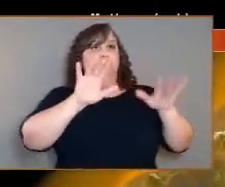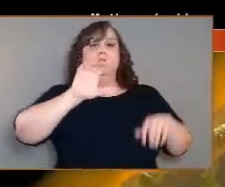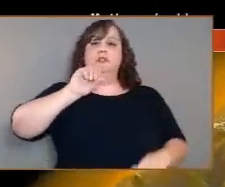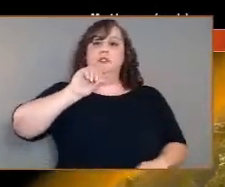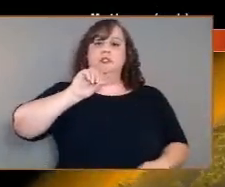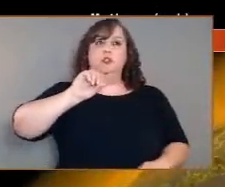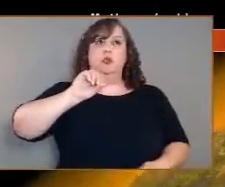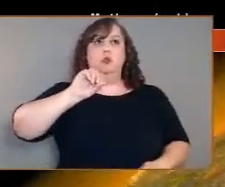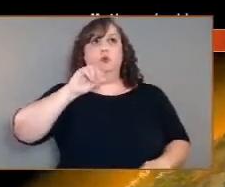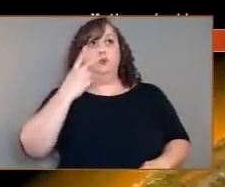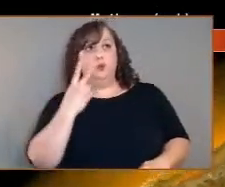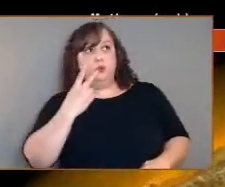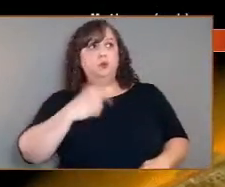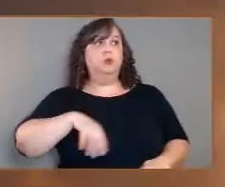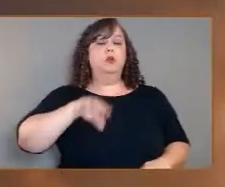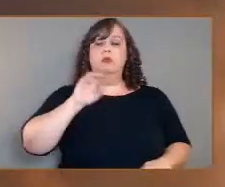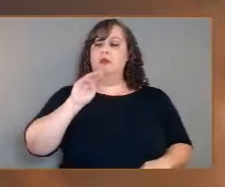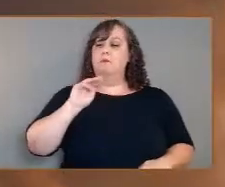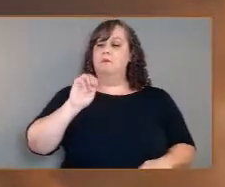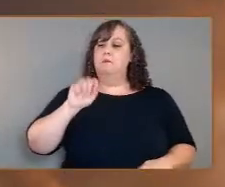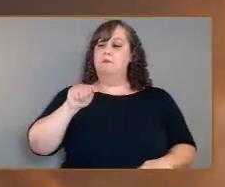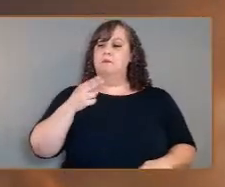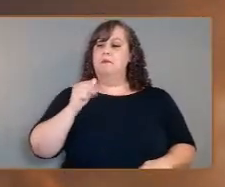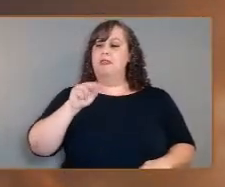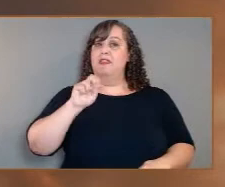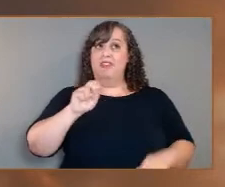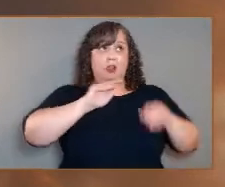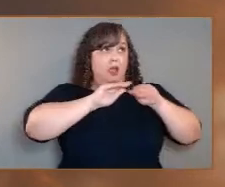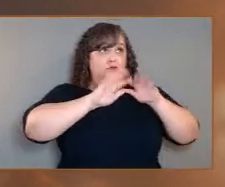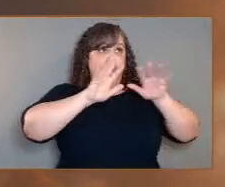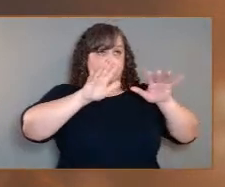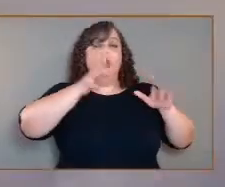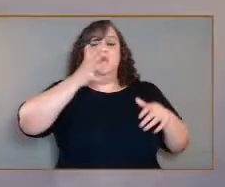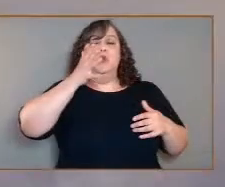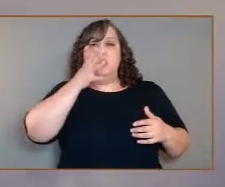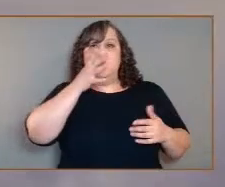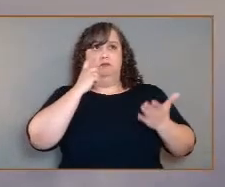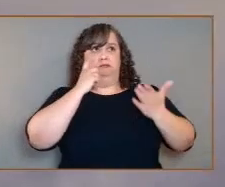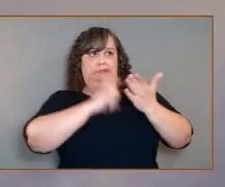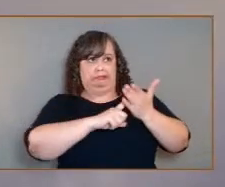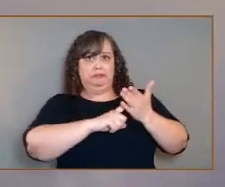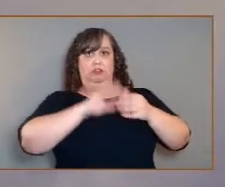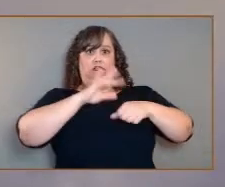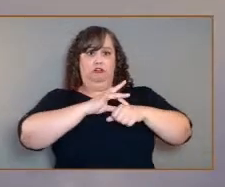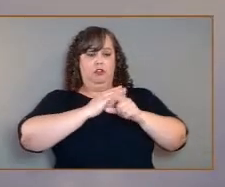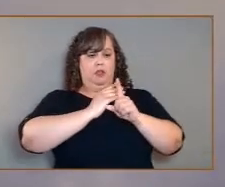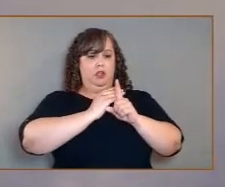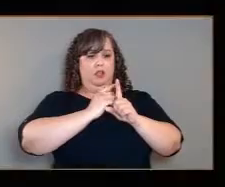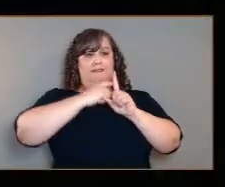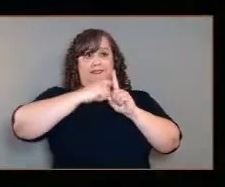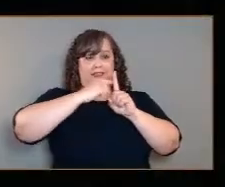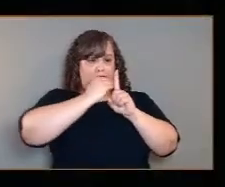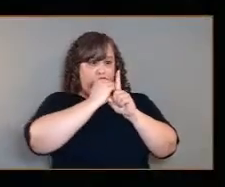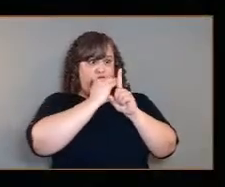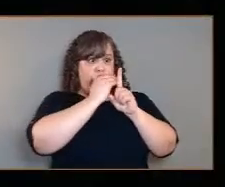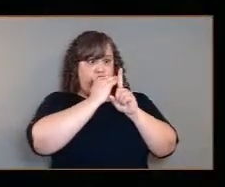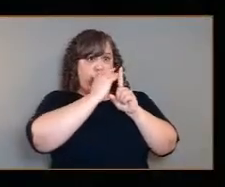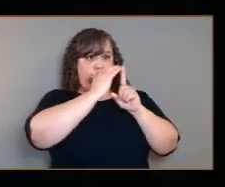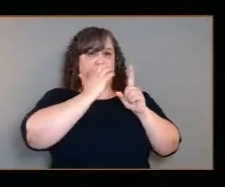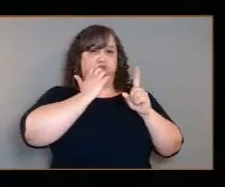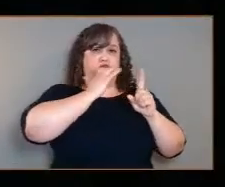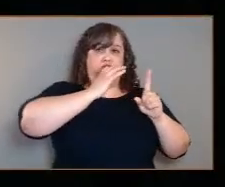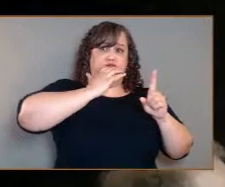continue to see the effects of heating of the Earth. As we learn more about Venus,